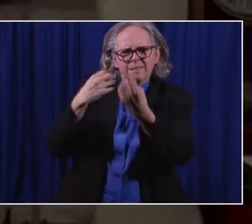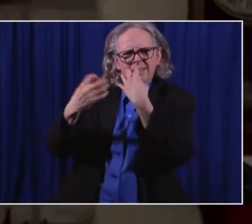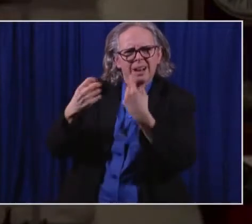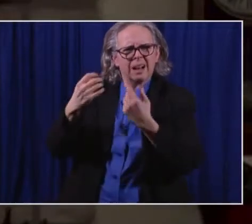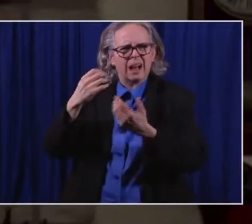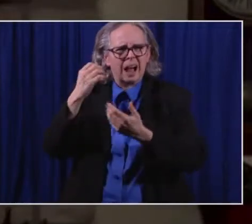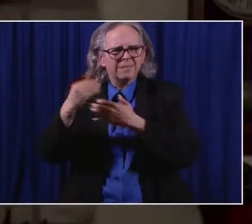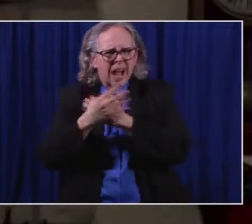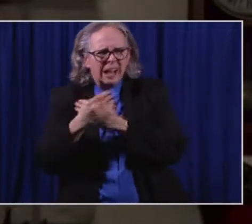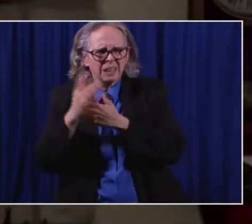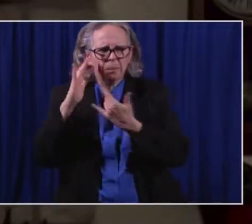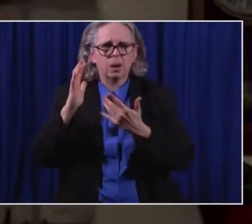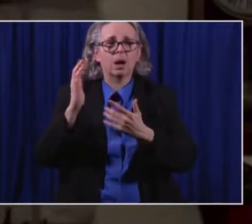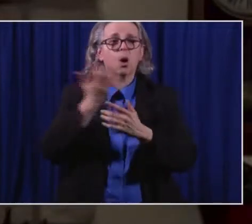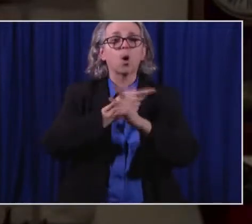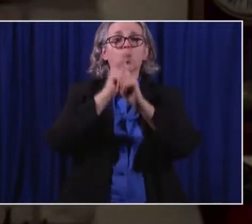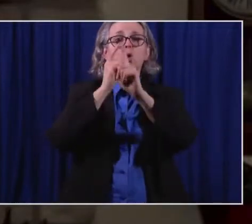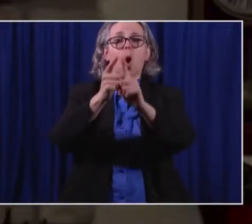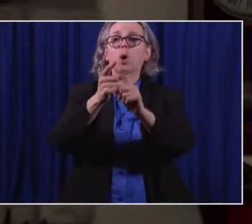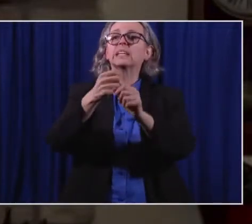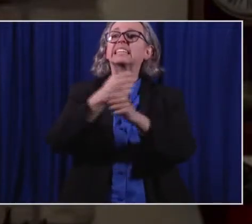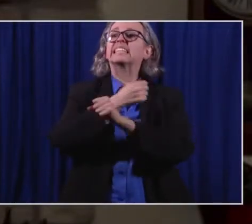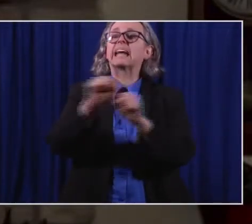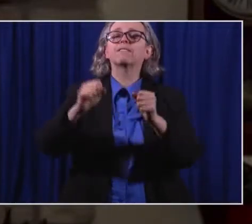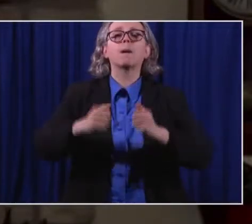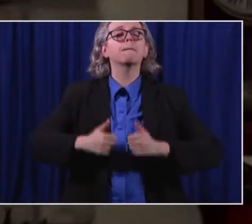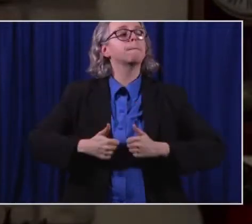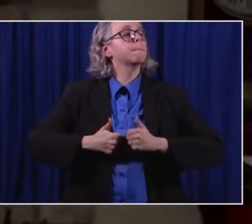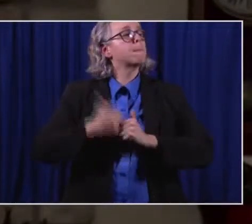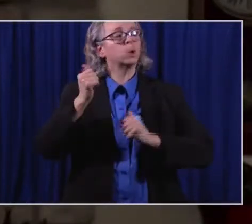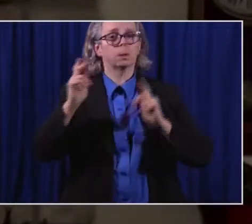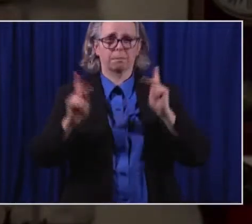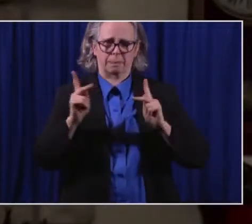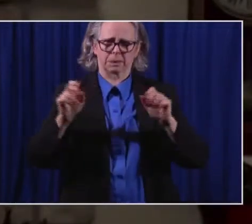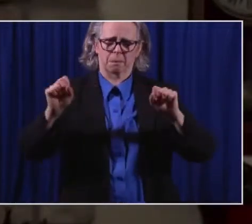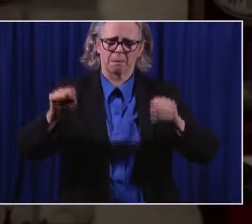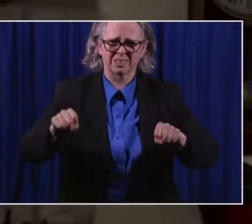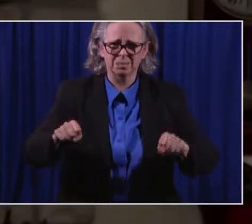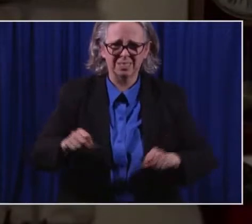lives as we can and to do this as quickly as we can.